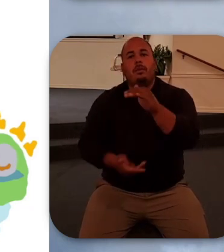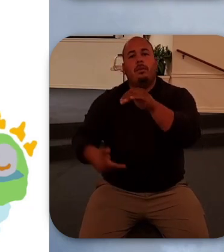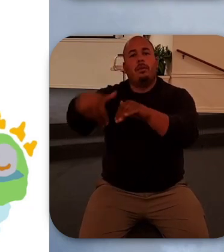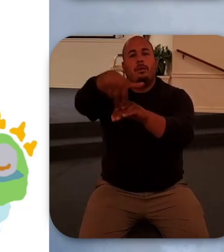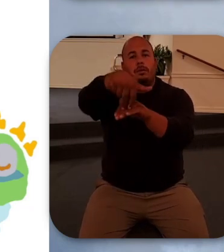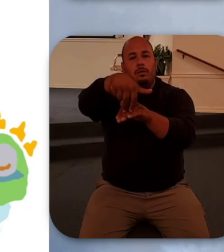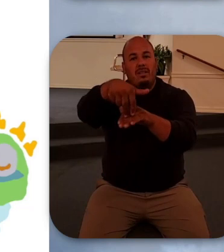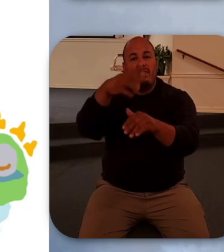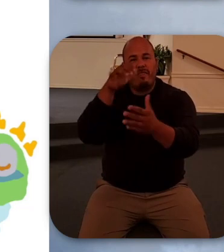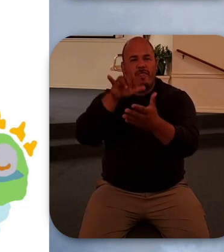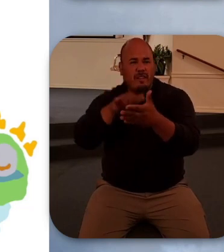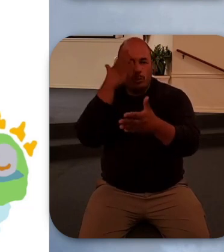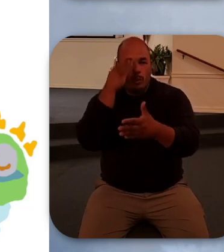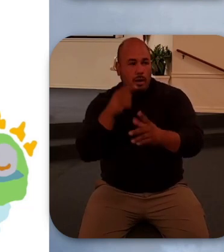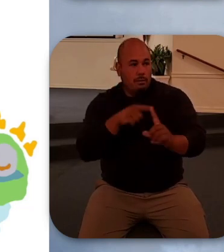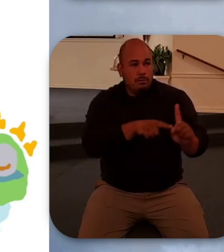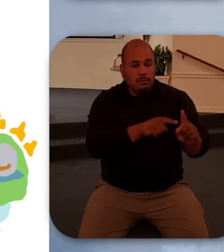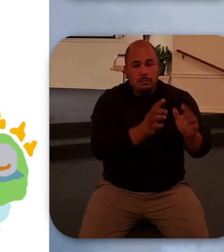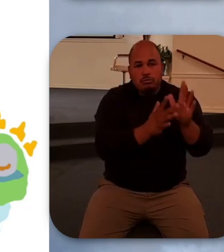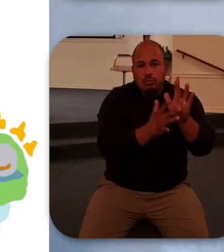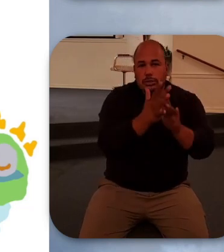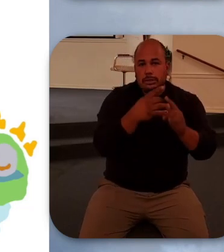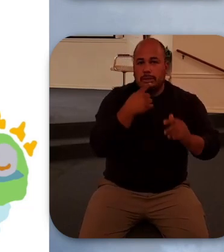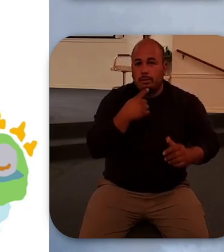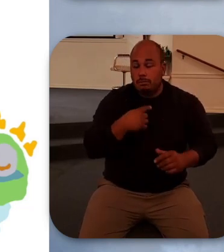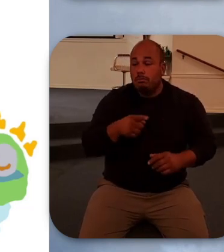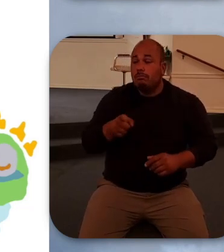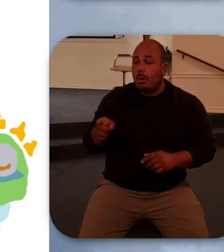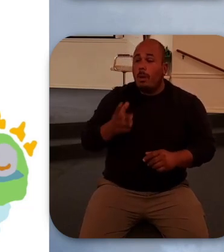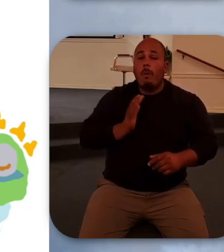our friend Lazarus has fallen asleep but I'm going to wake him up